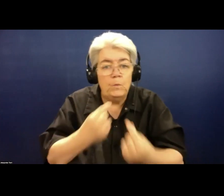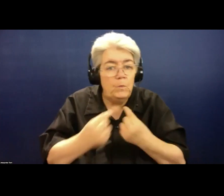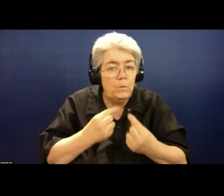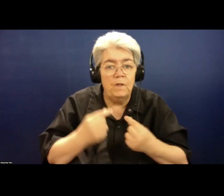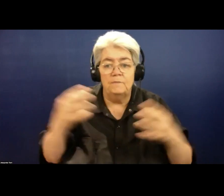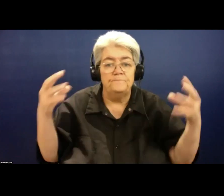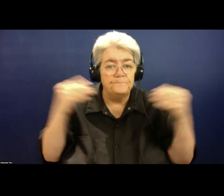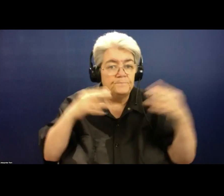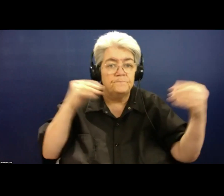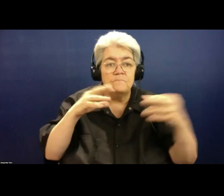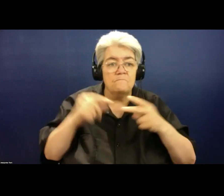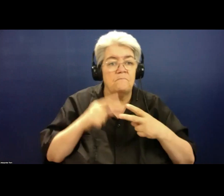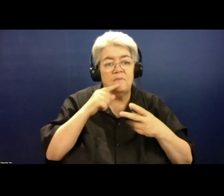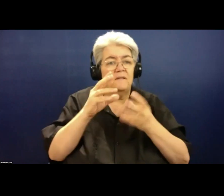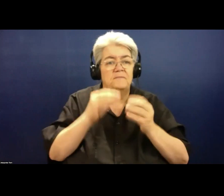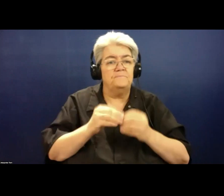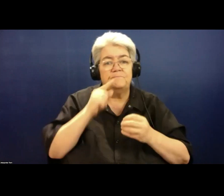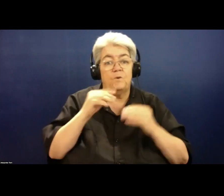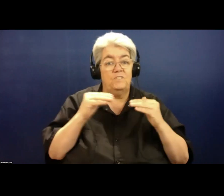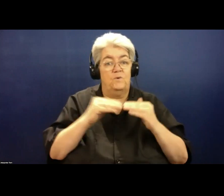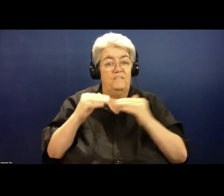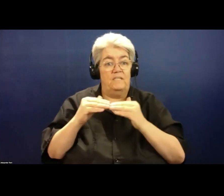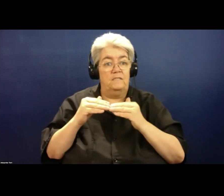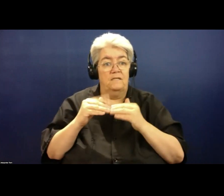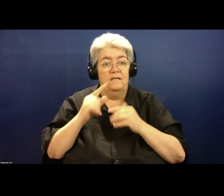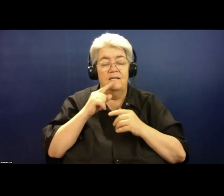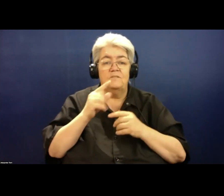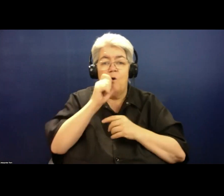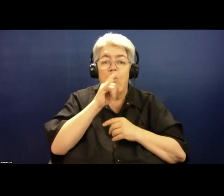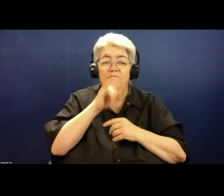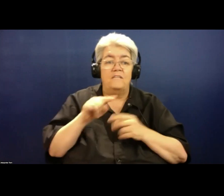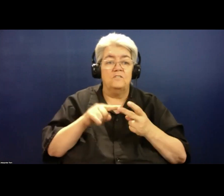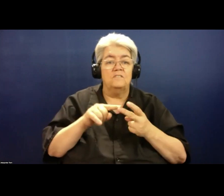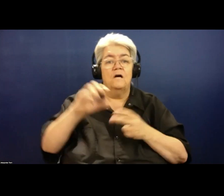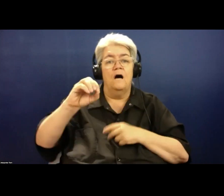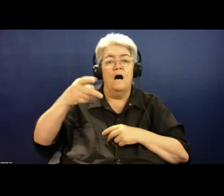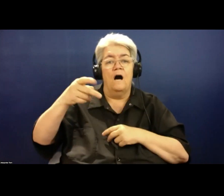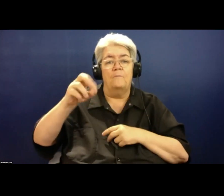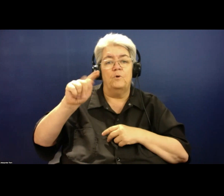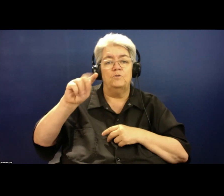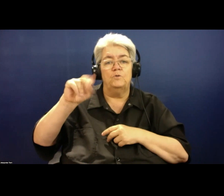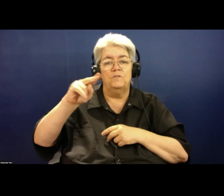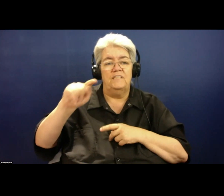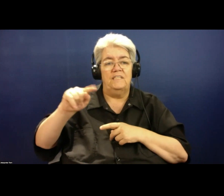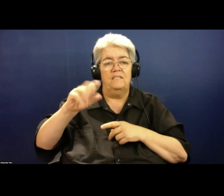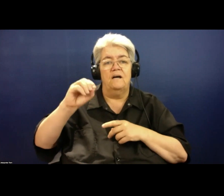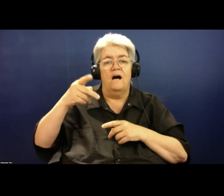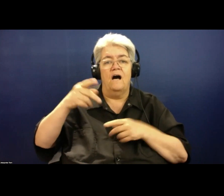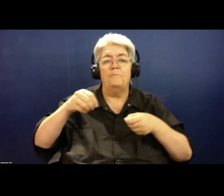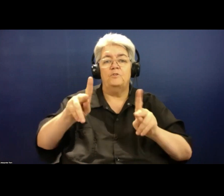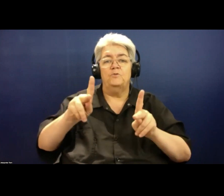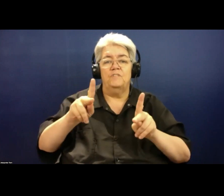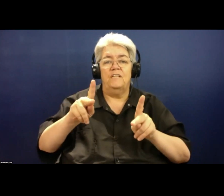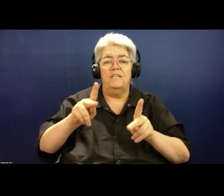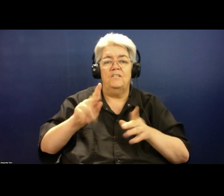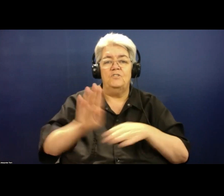equivalent of this is. It's a very old-fashioned phrase in Australia called opportunity shops or op shops. These are